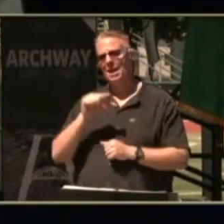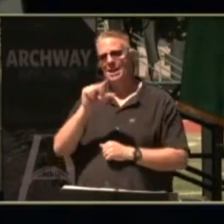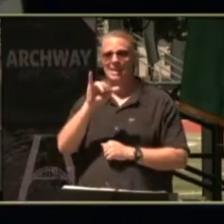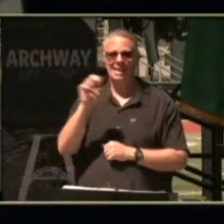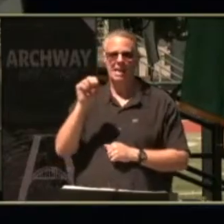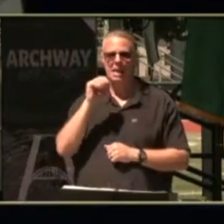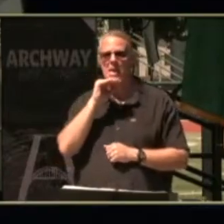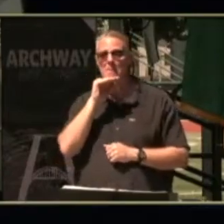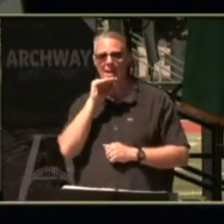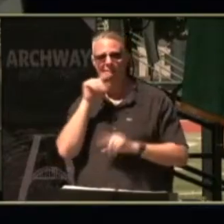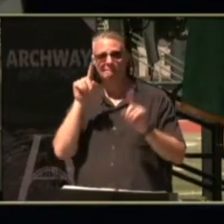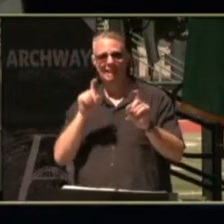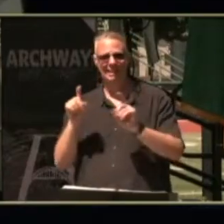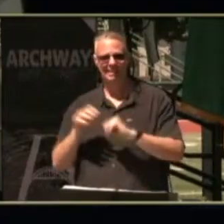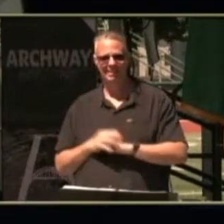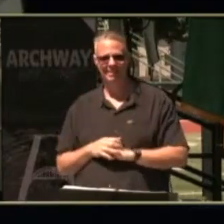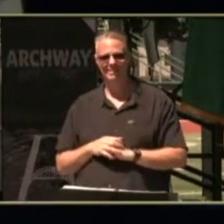pig